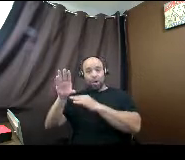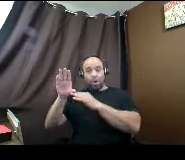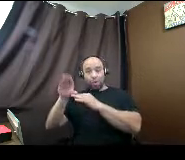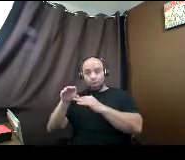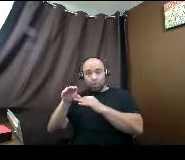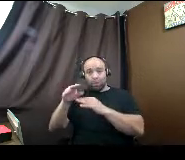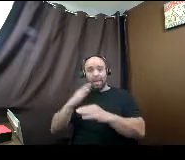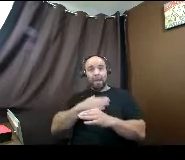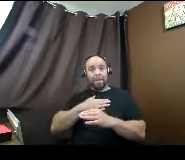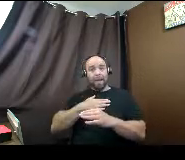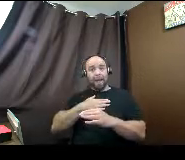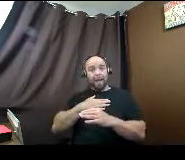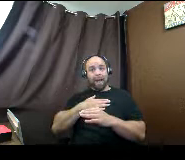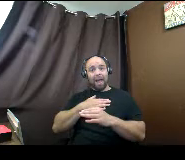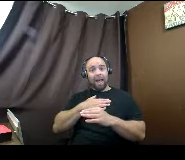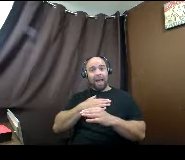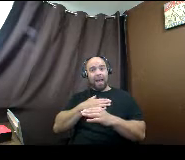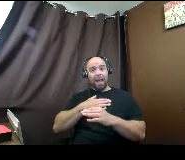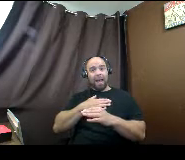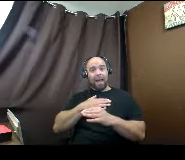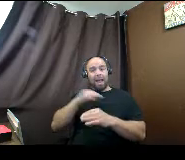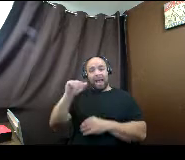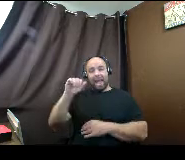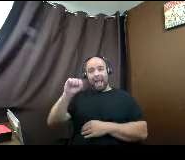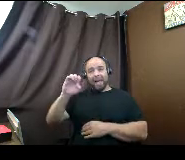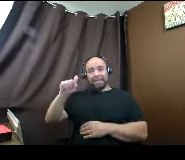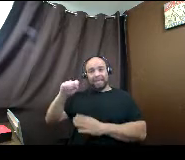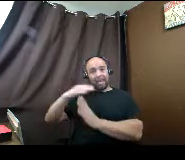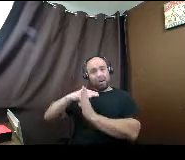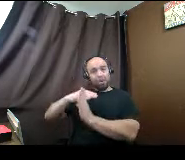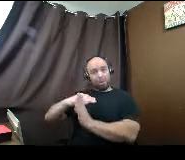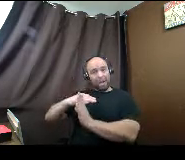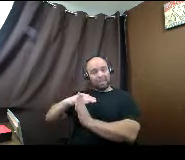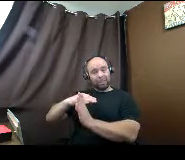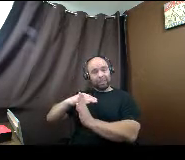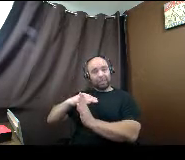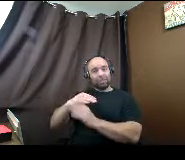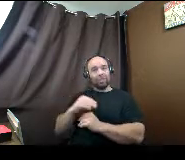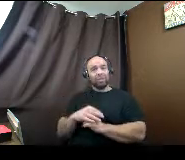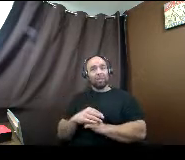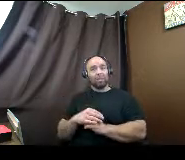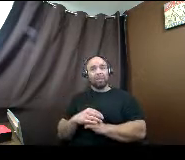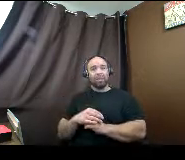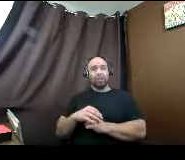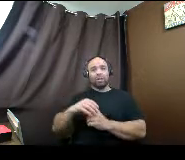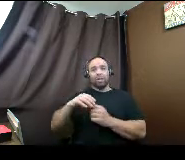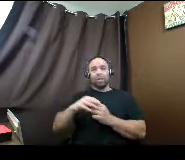by that value? The asset protection allowance value. What is it?